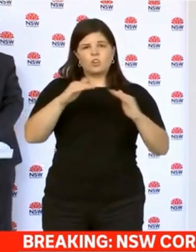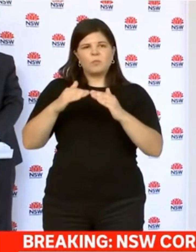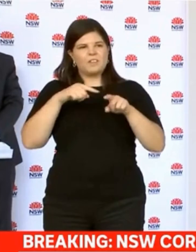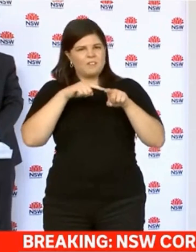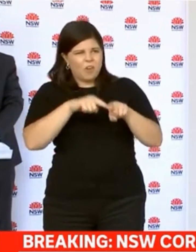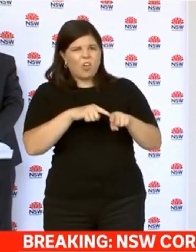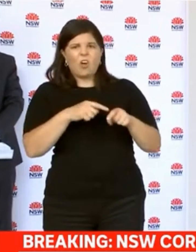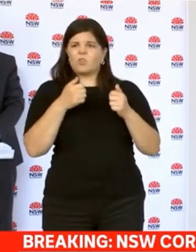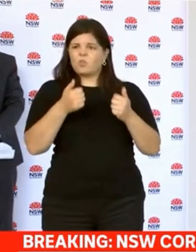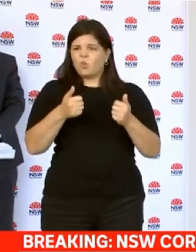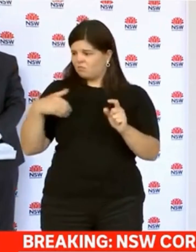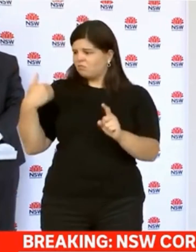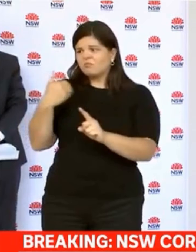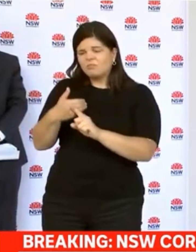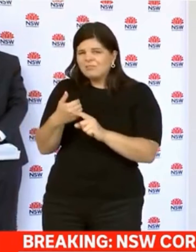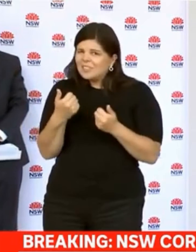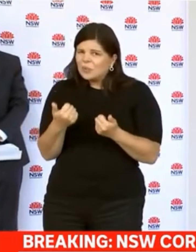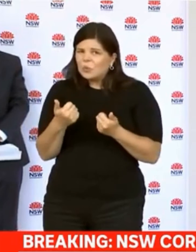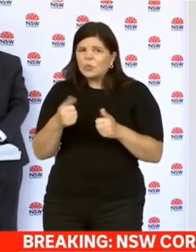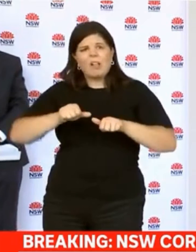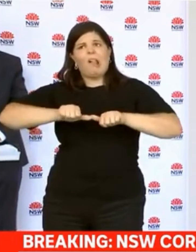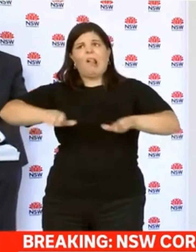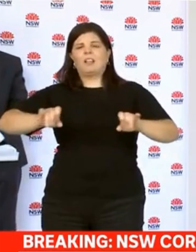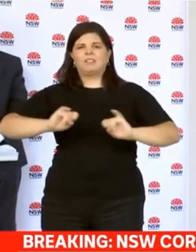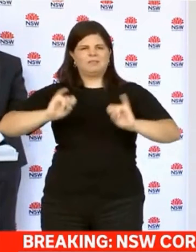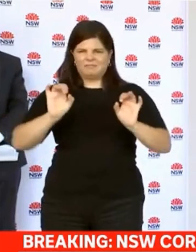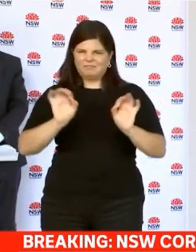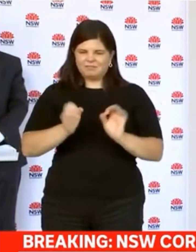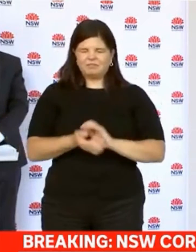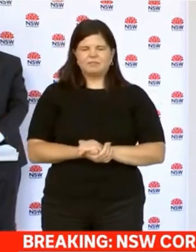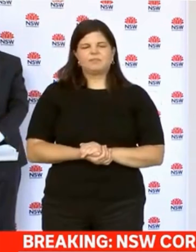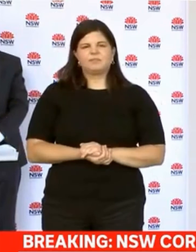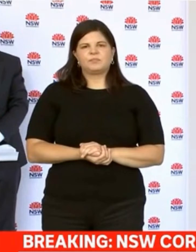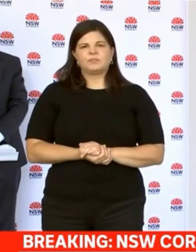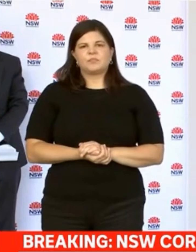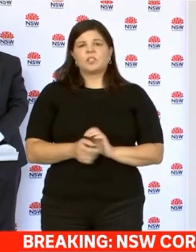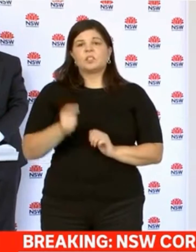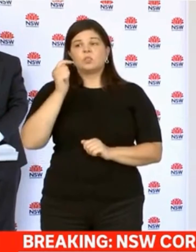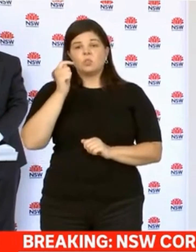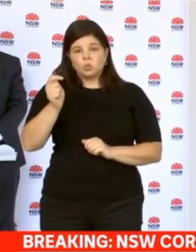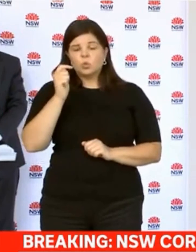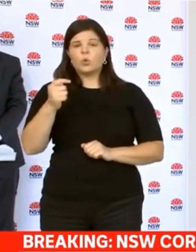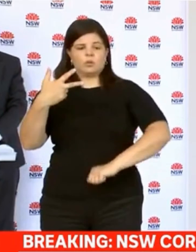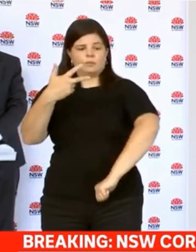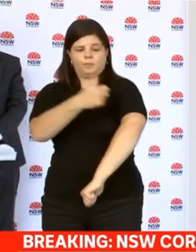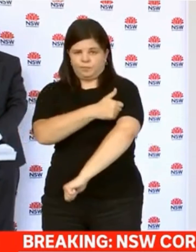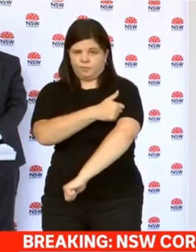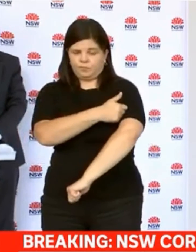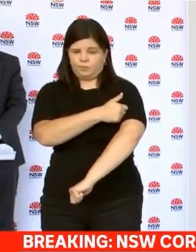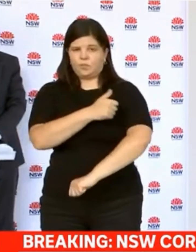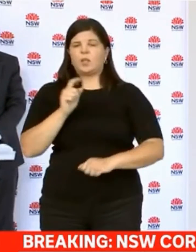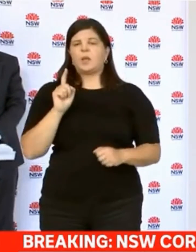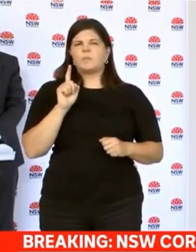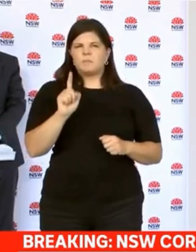response, we wouldn't be where we are. But what we have to accept, and I think the rollout of the vaccination is really allowing this to dawn on